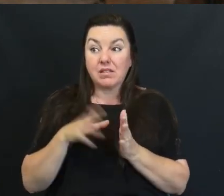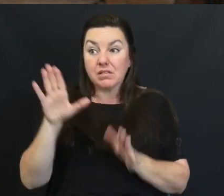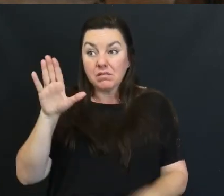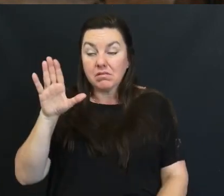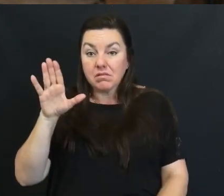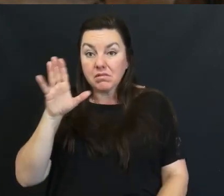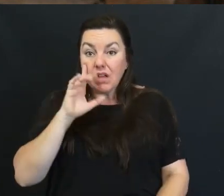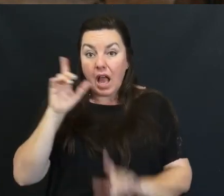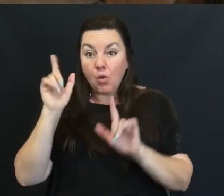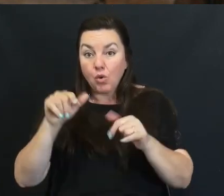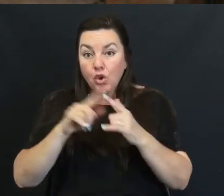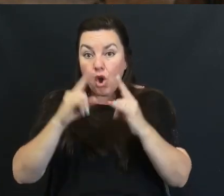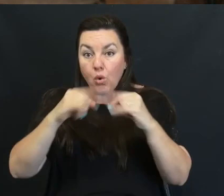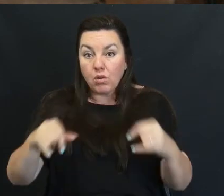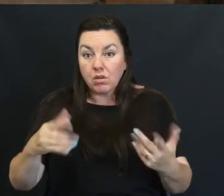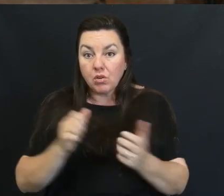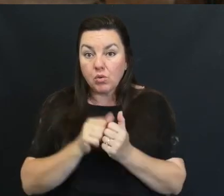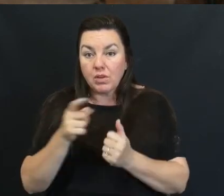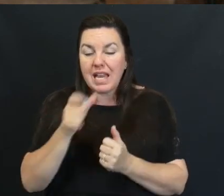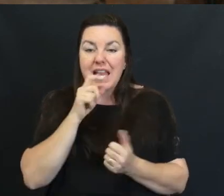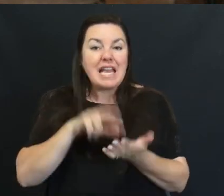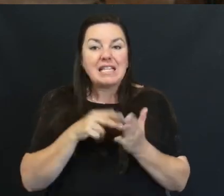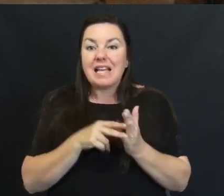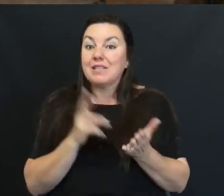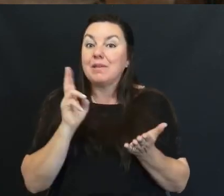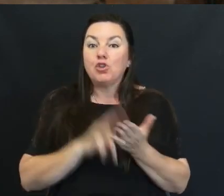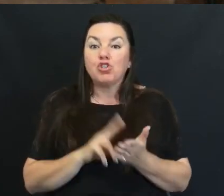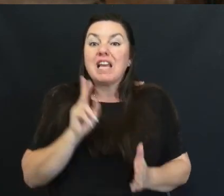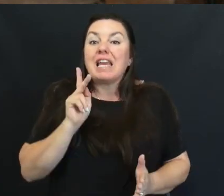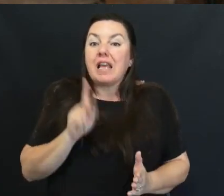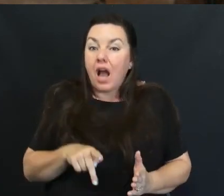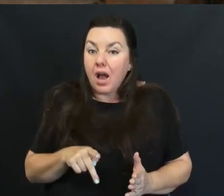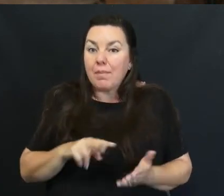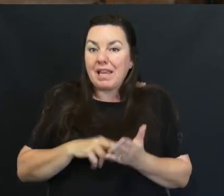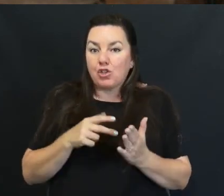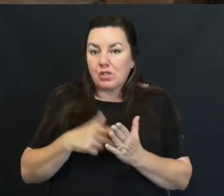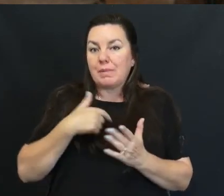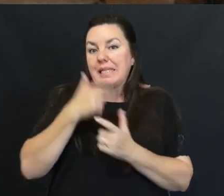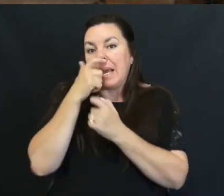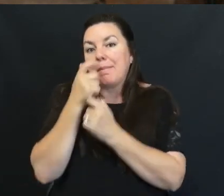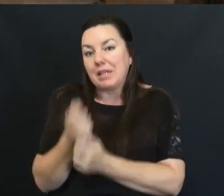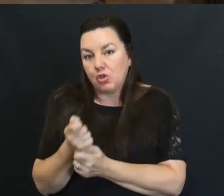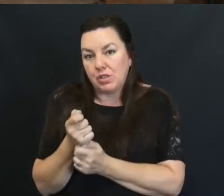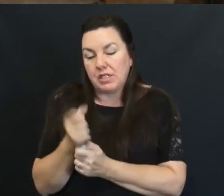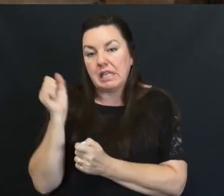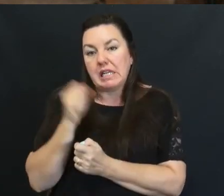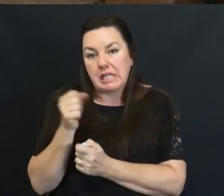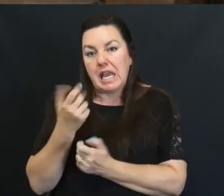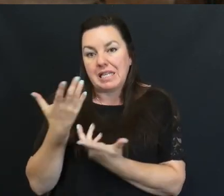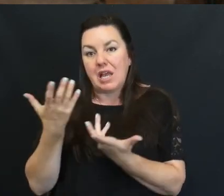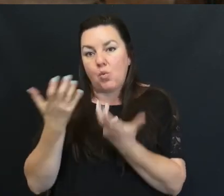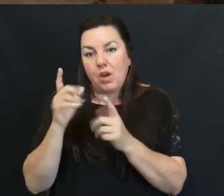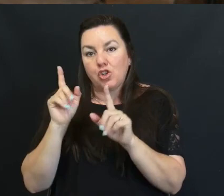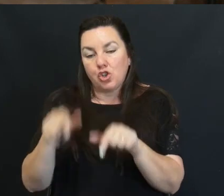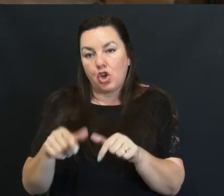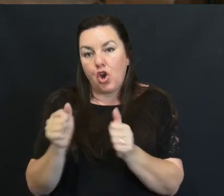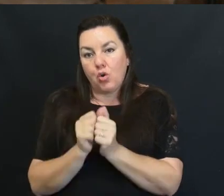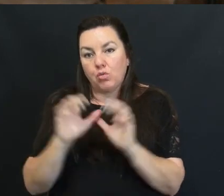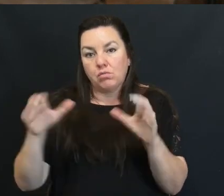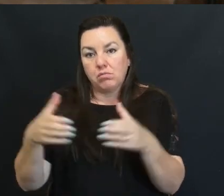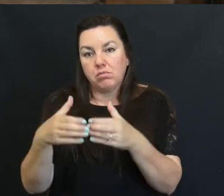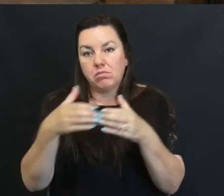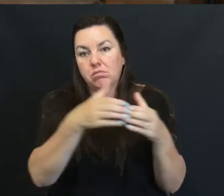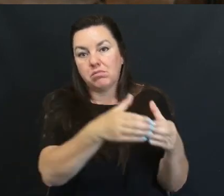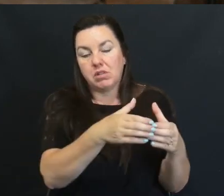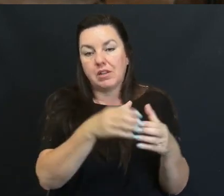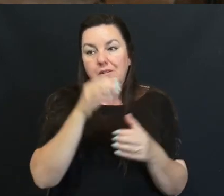Really Want To Go Doesn't Mean You're Committed Or Signing Up It Just Means Yes This Is High Interest Me I Really Want To Go Maybe Is